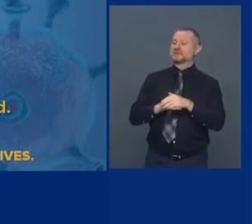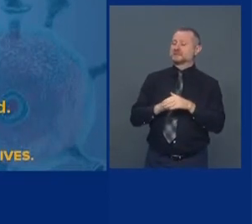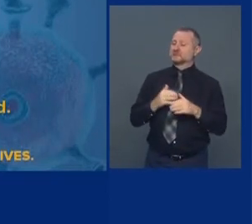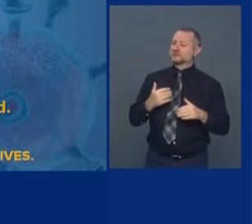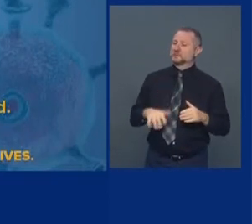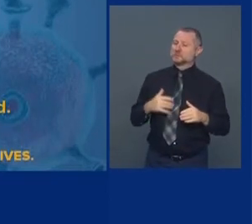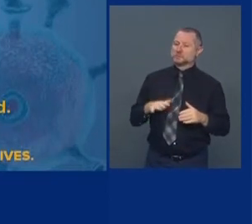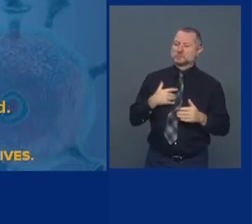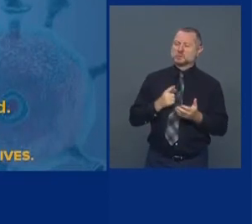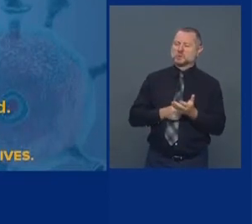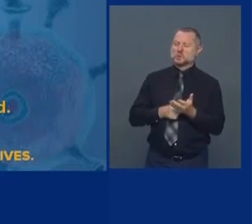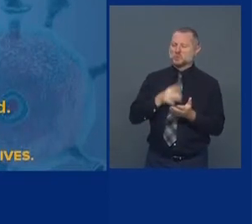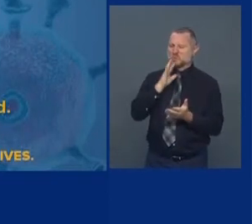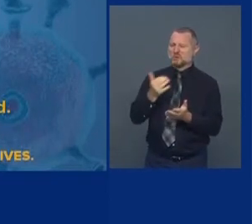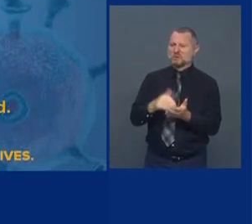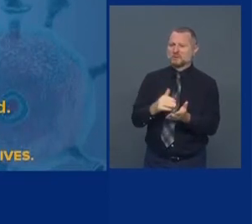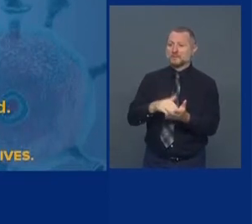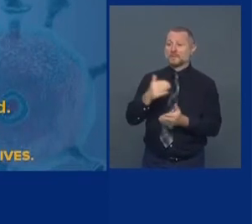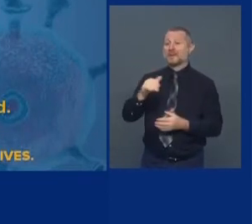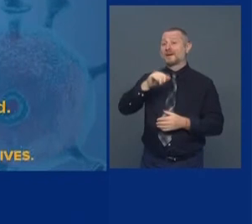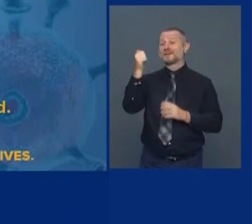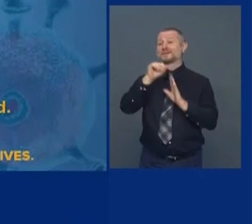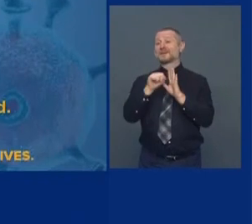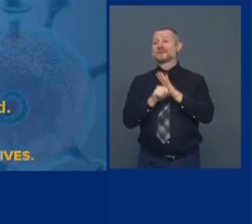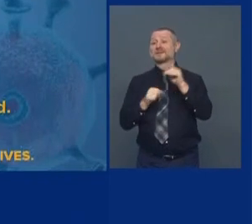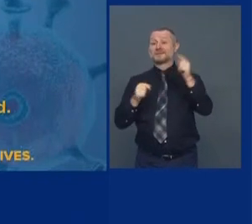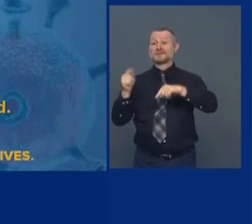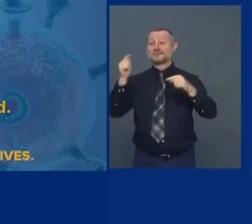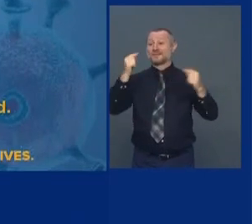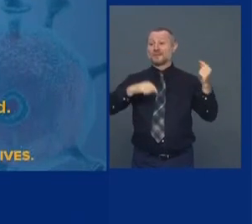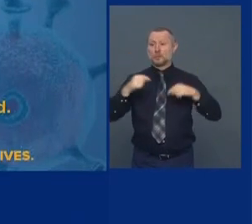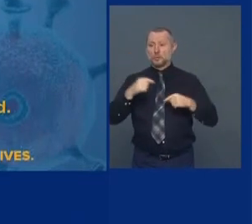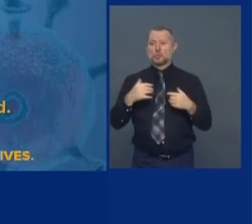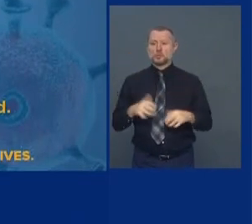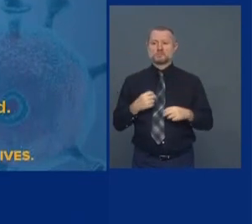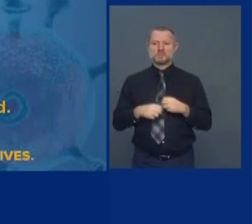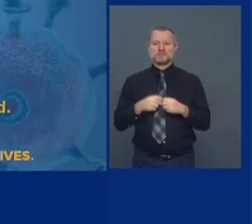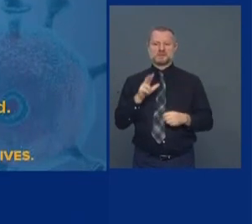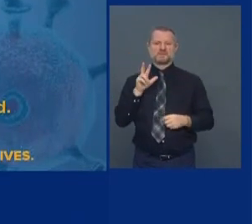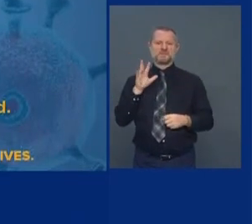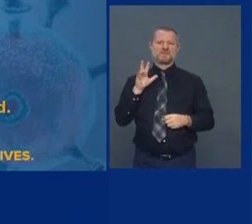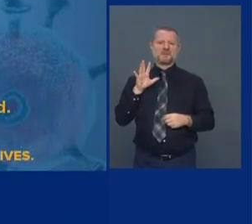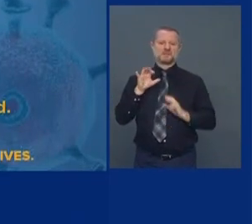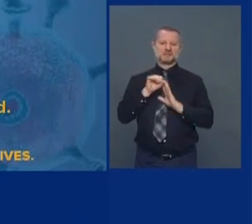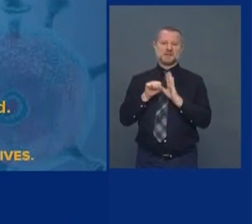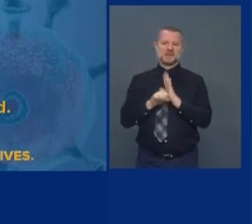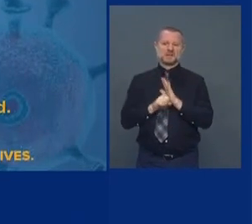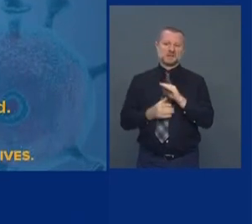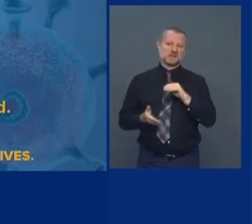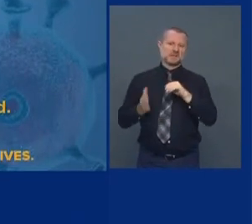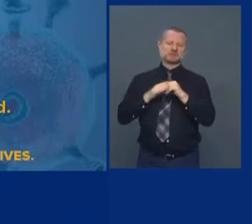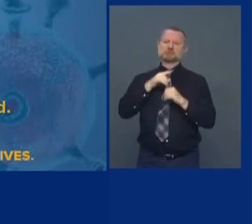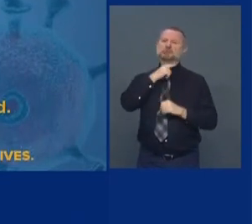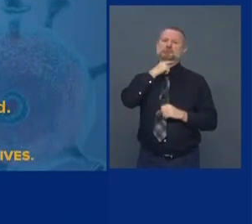Individuals coming from other states continue to be a problem. We now have 35 high-risk states in this country,